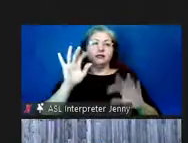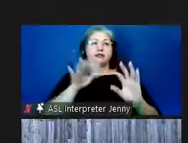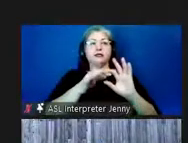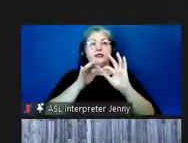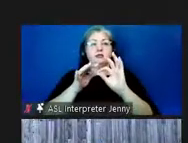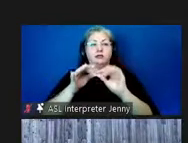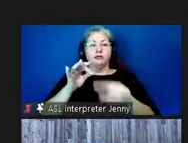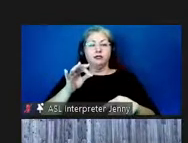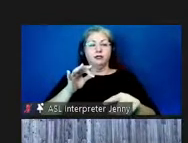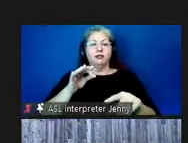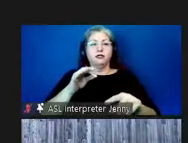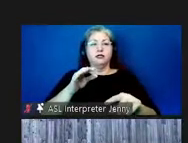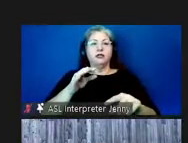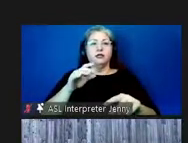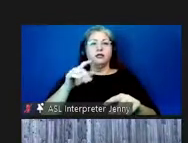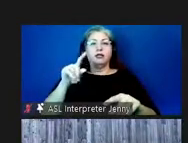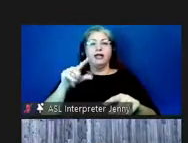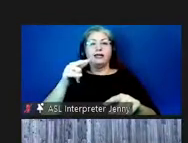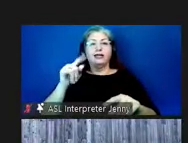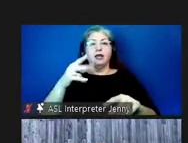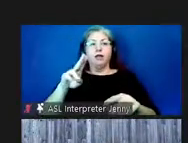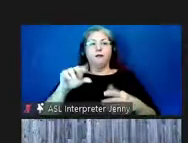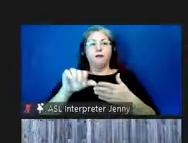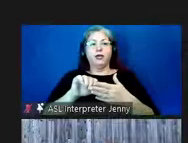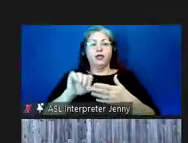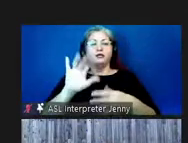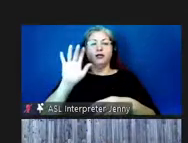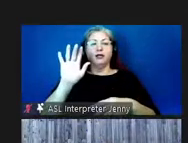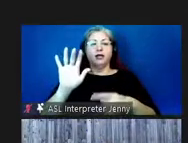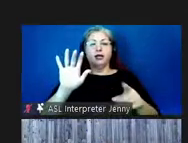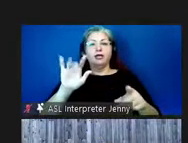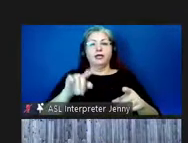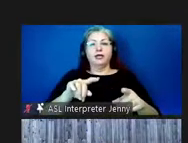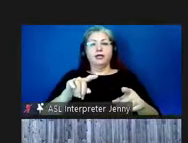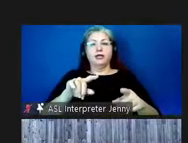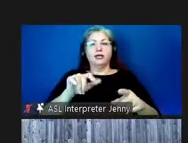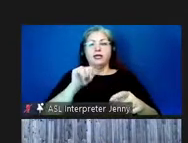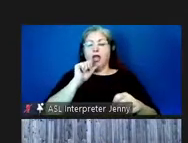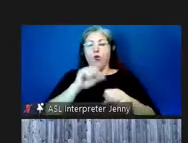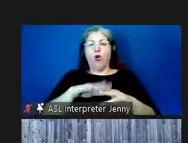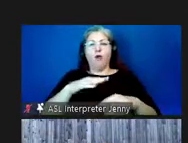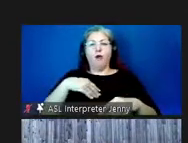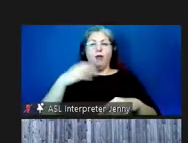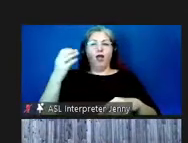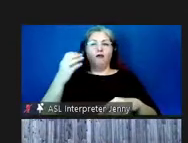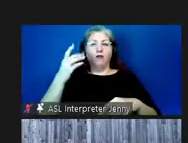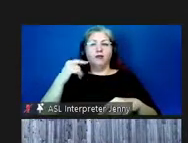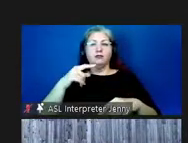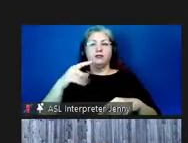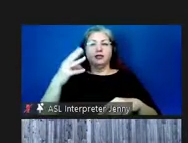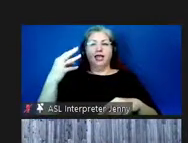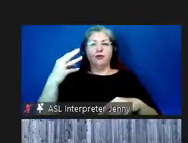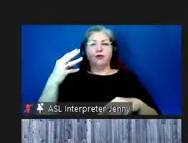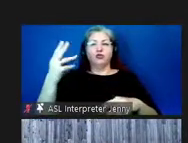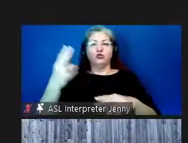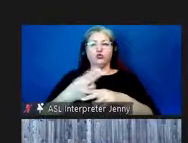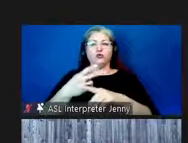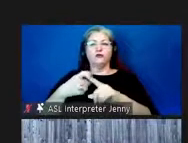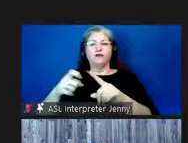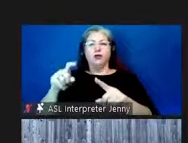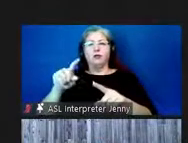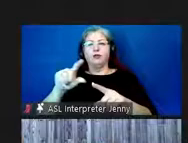icon will take you to the github page so if go there and click there this isn't going to work on my phone because the um the camera is being taken up by the zoom